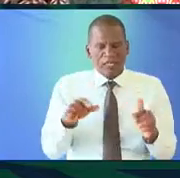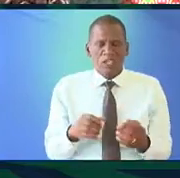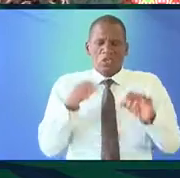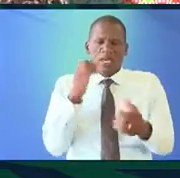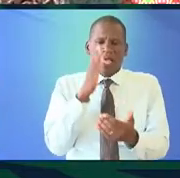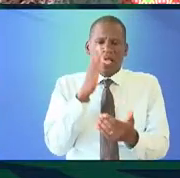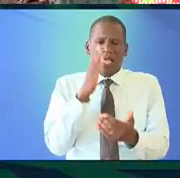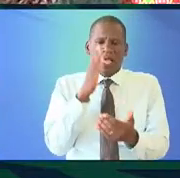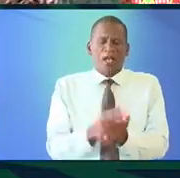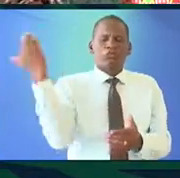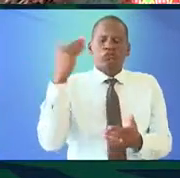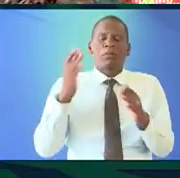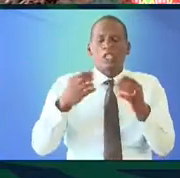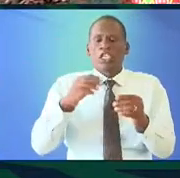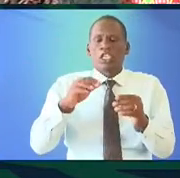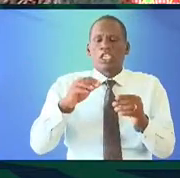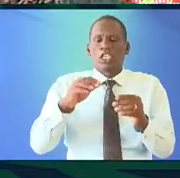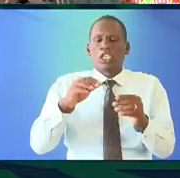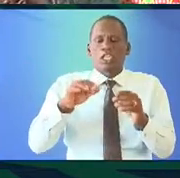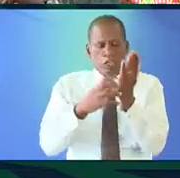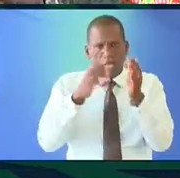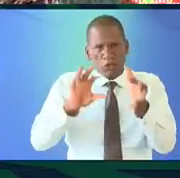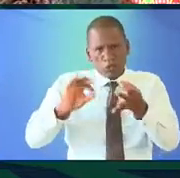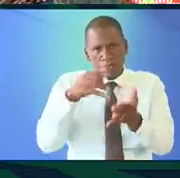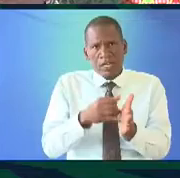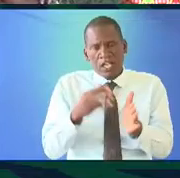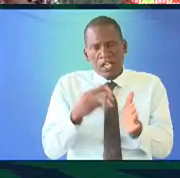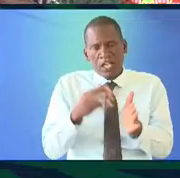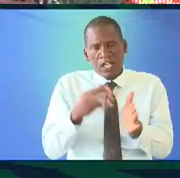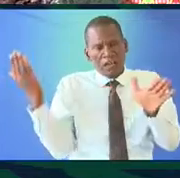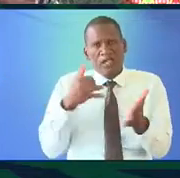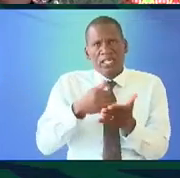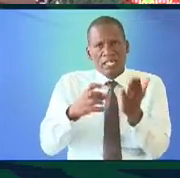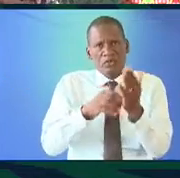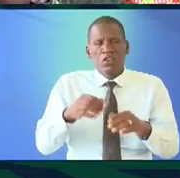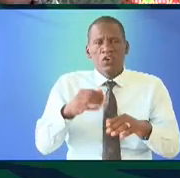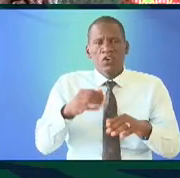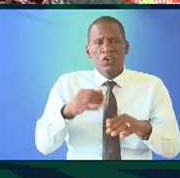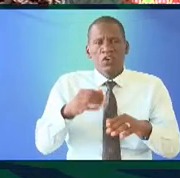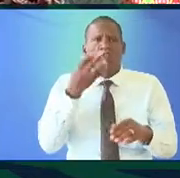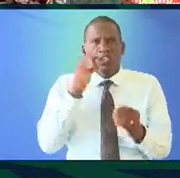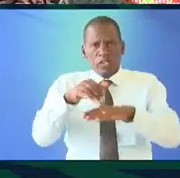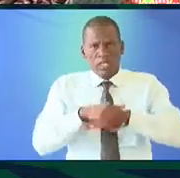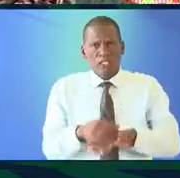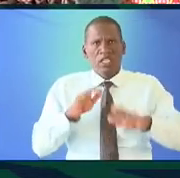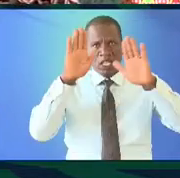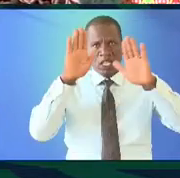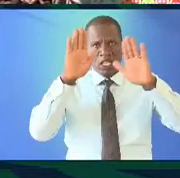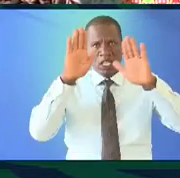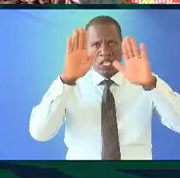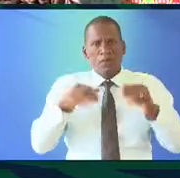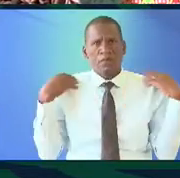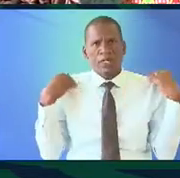it means you can actually present something in Kiswahili and somebody will translate it and file it in Kiswahili or French or in or whatever it is very